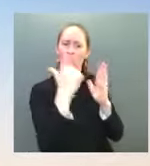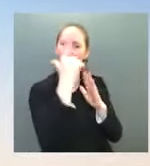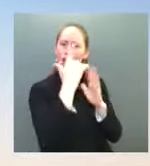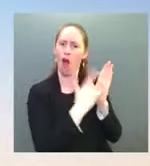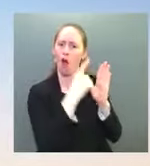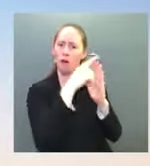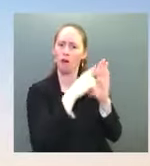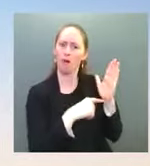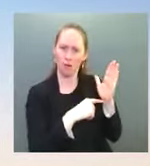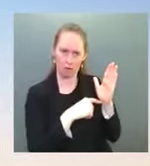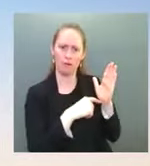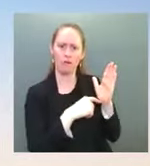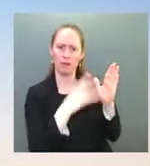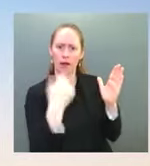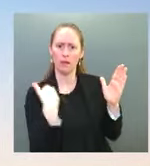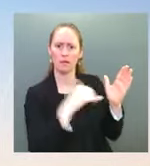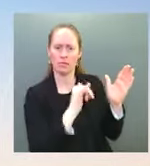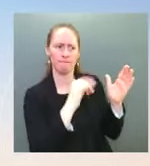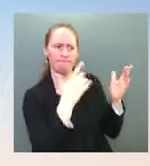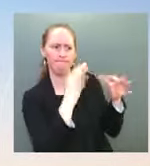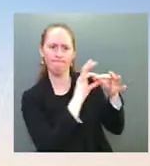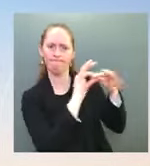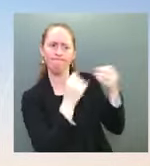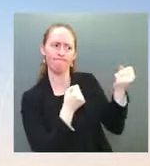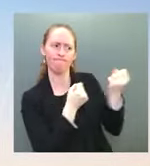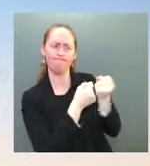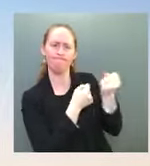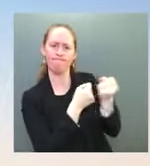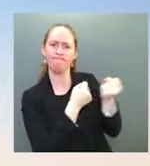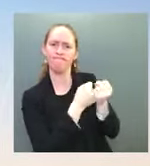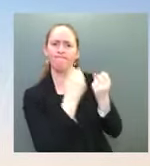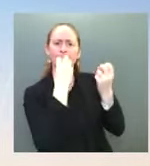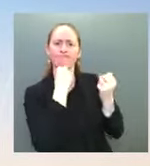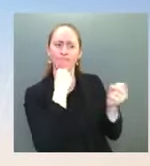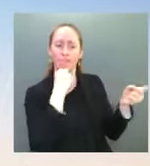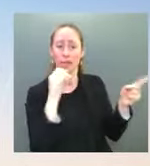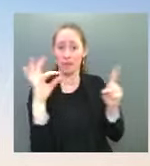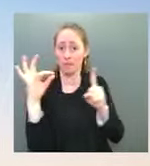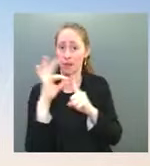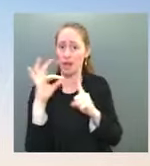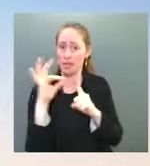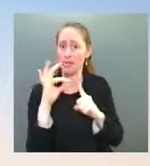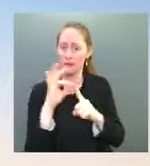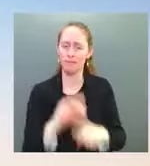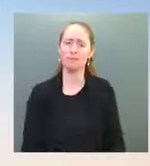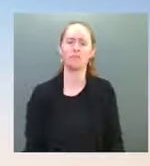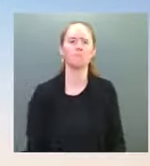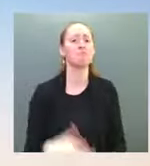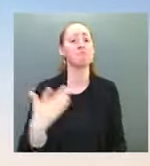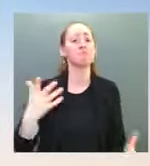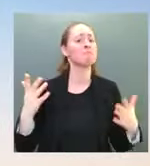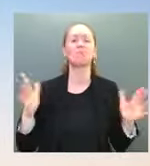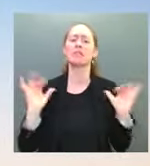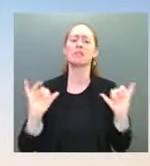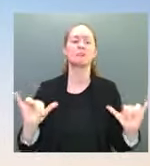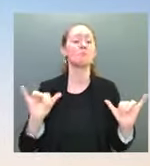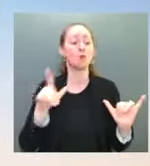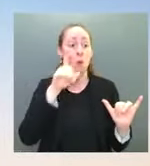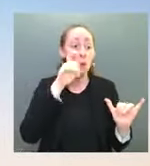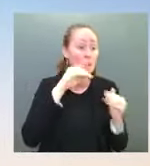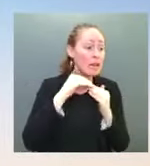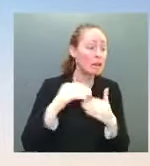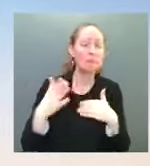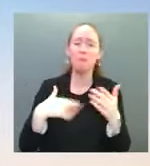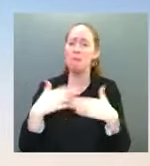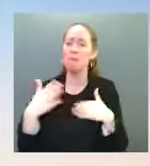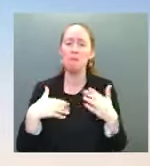democratic Pakistan as critical to U.S. interests. That remains unchanged, regardless of who leadership is. In terms of a future call, I don't have anything to predict at